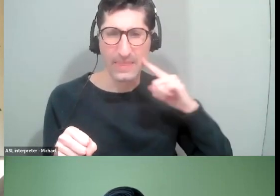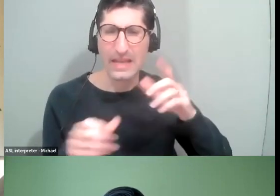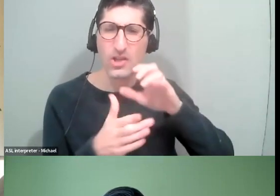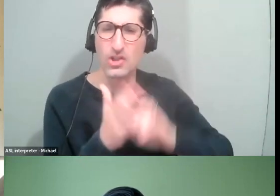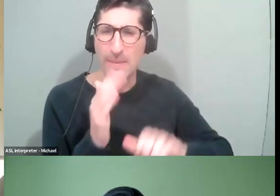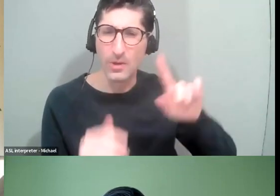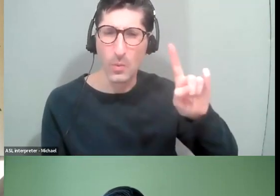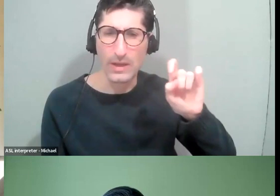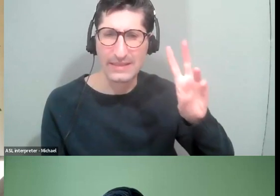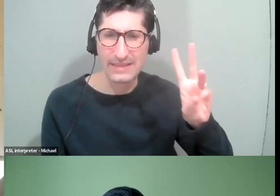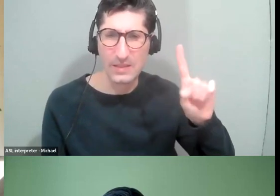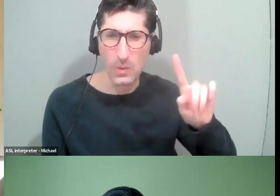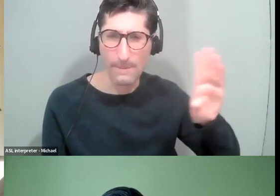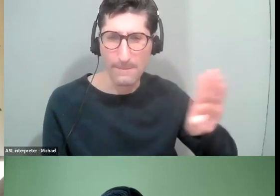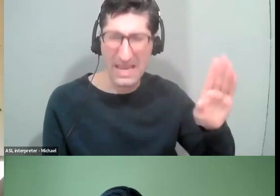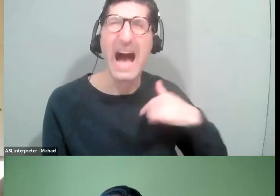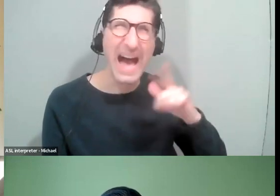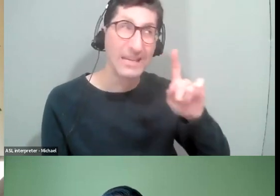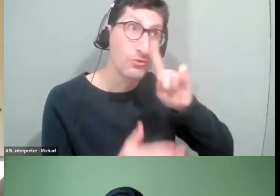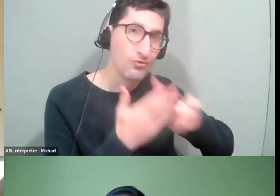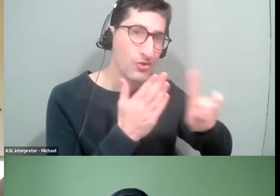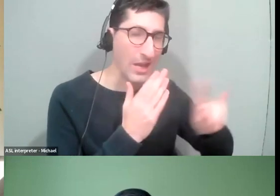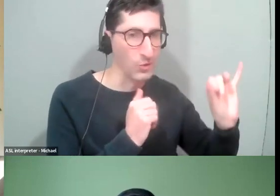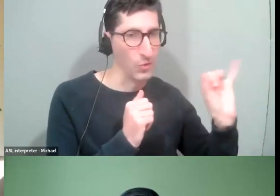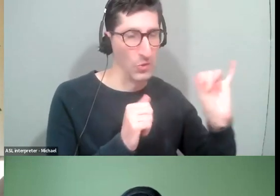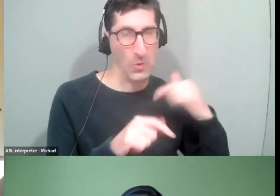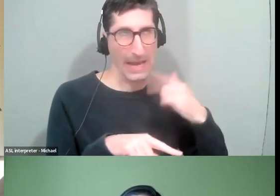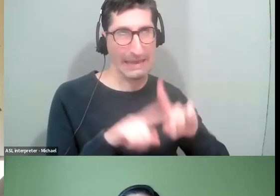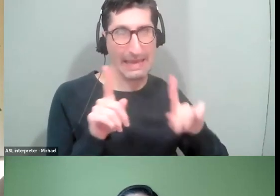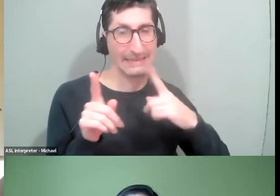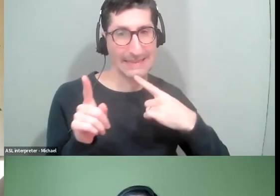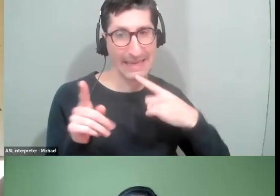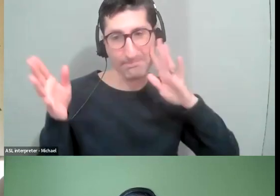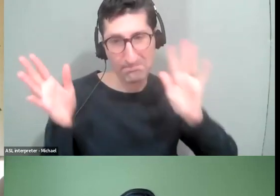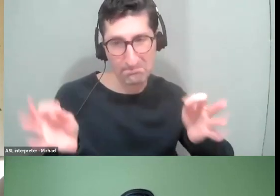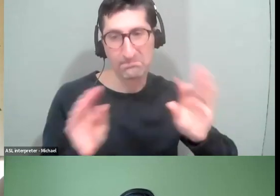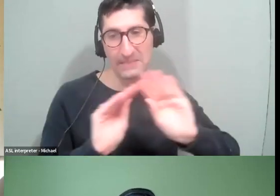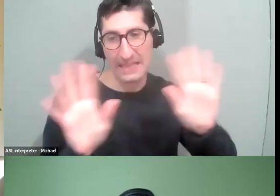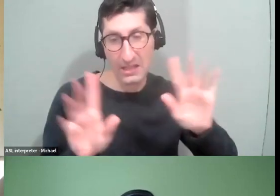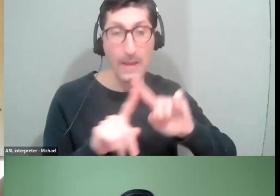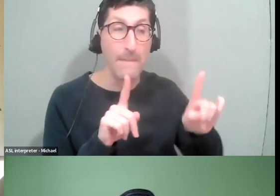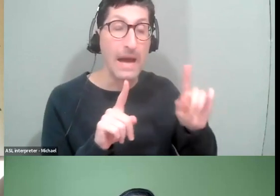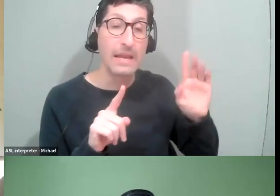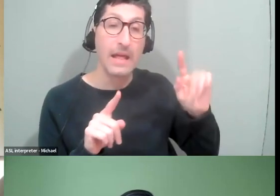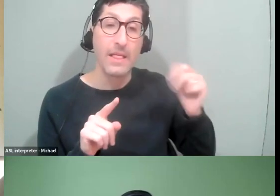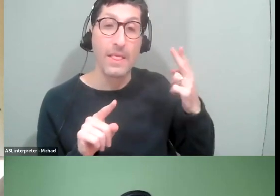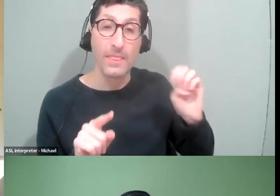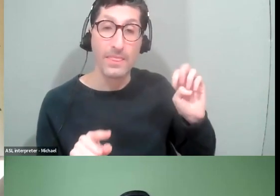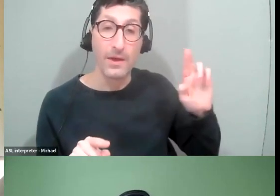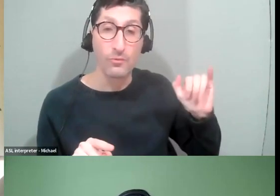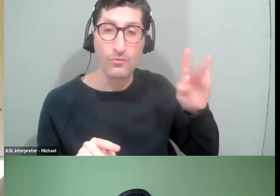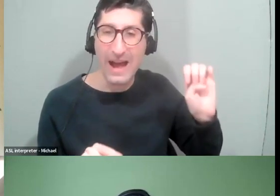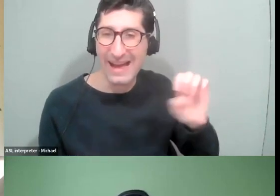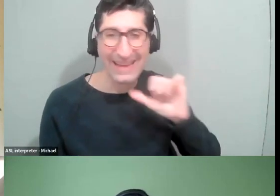I'll defer back and I'll probably check on it. Since it's not technically fixed route, but